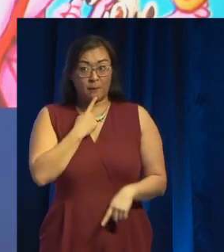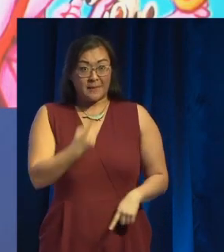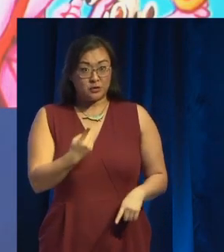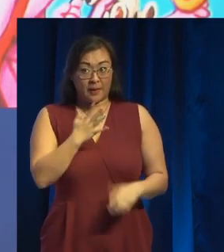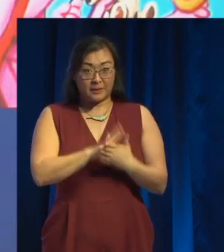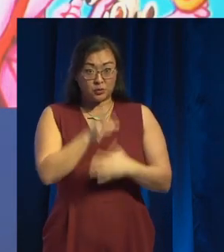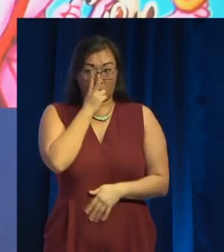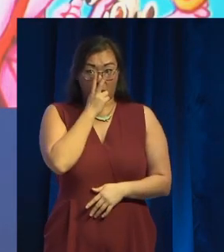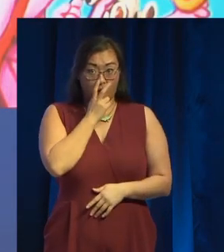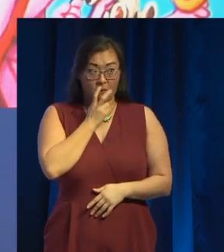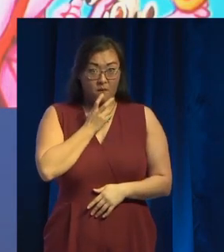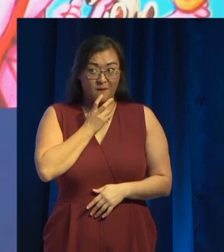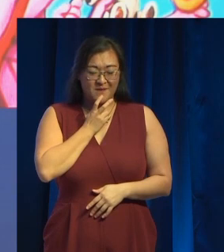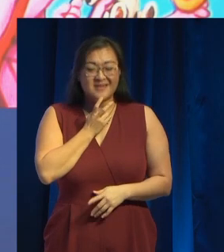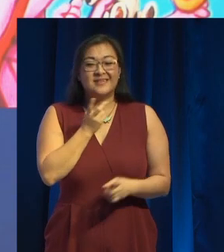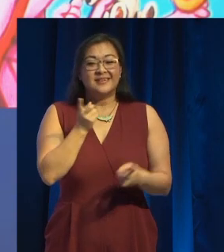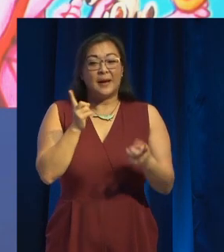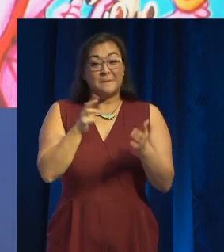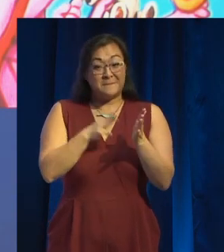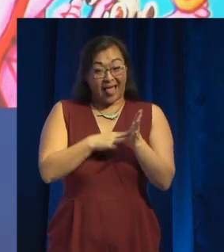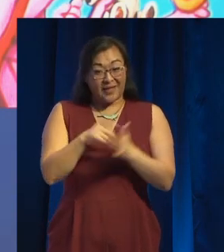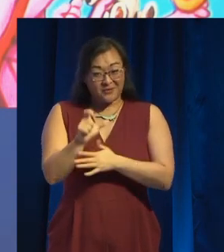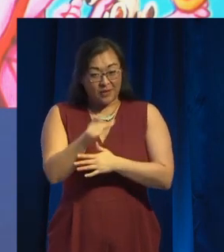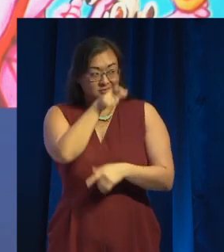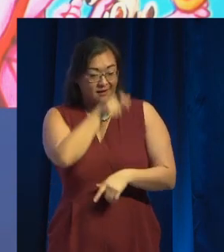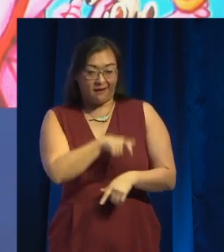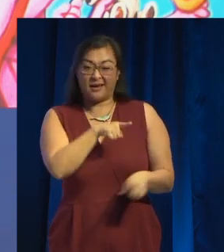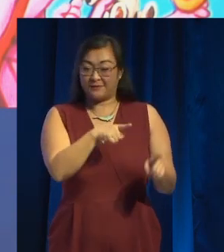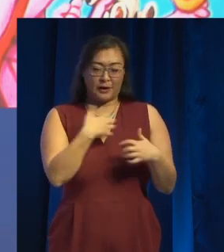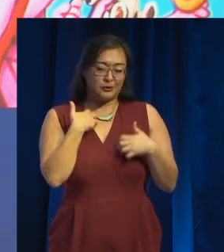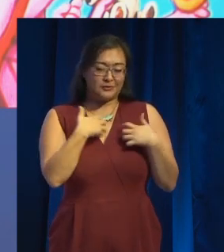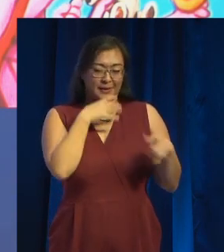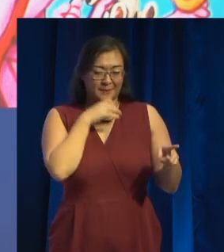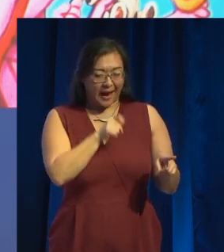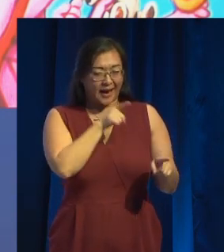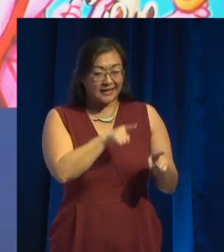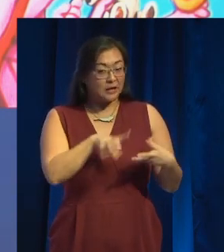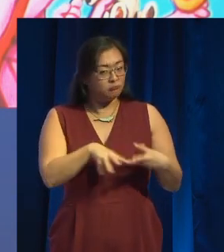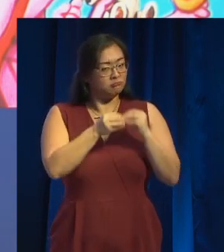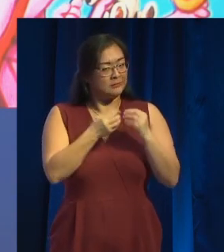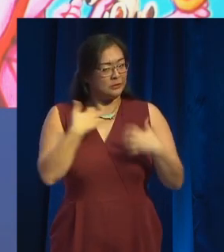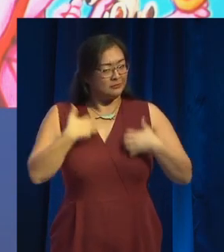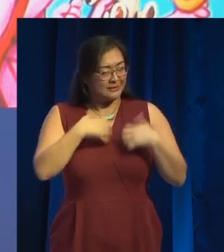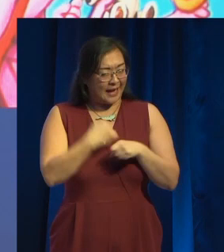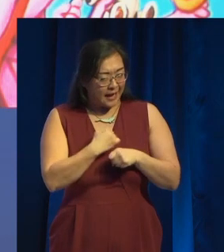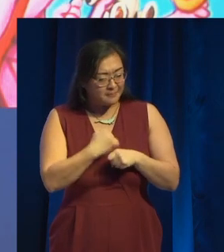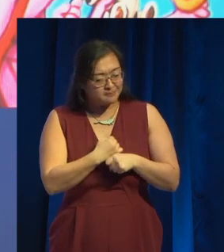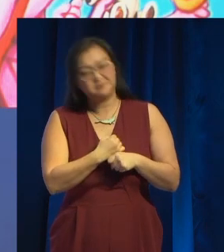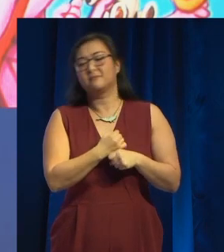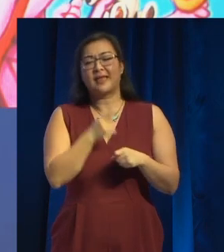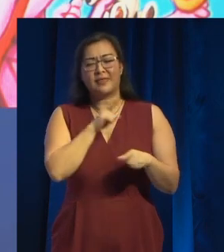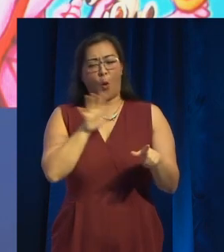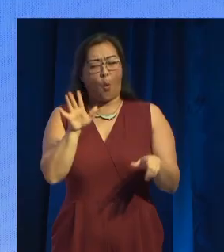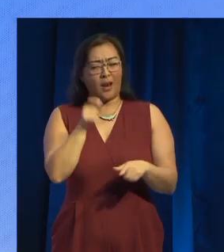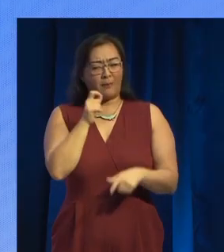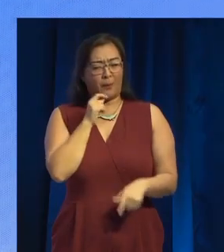Yeah, so Mel Croucher is a very interesting gentleman that comes up with very interesting games. They are slightly weird, as you'll see